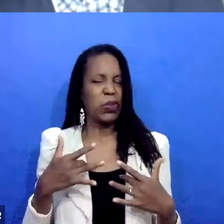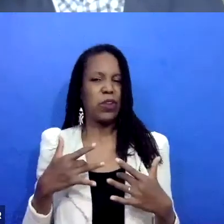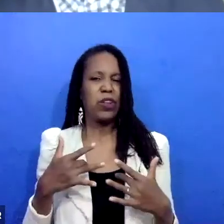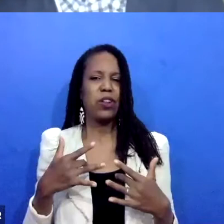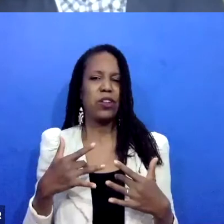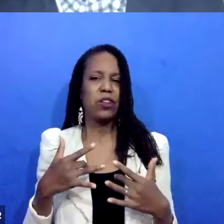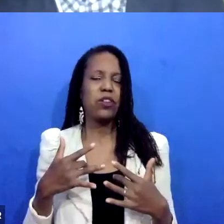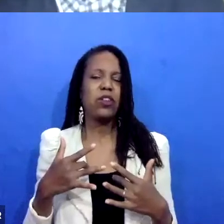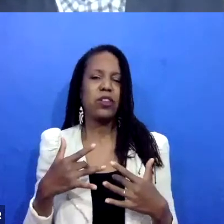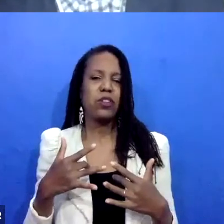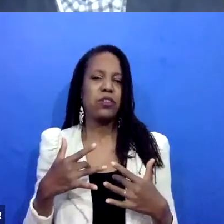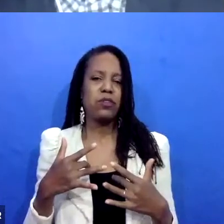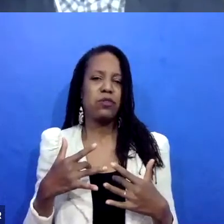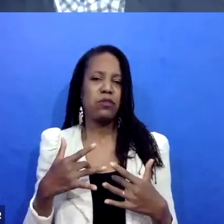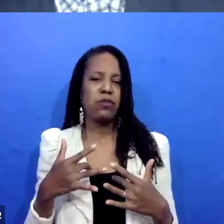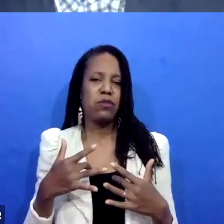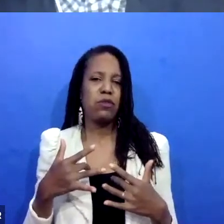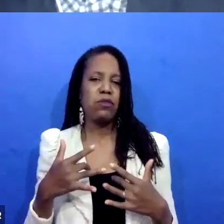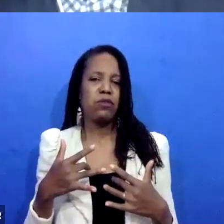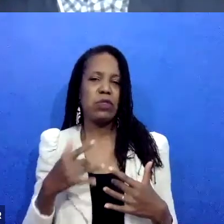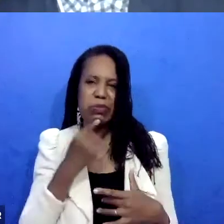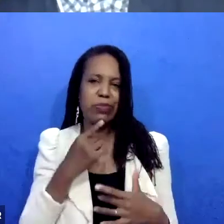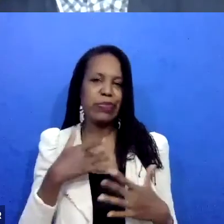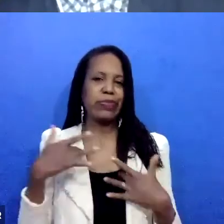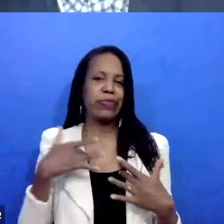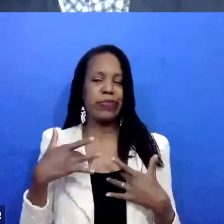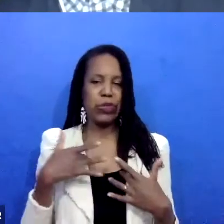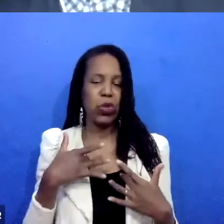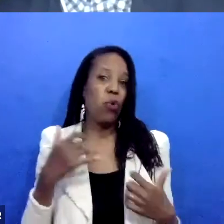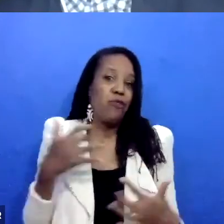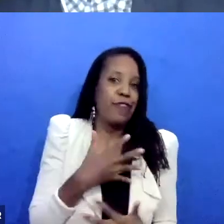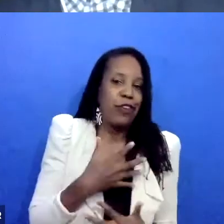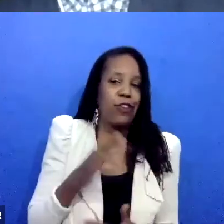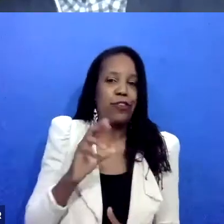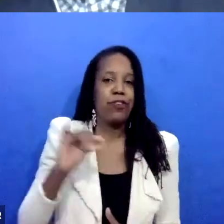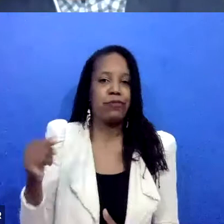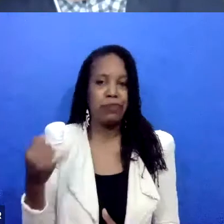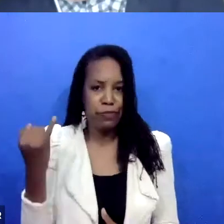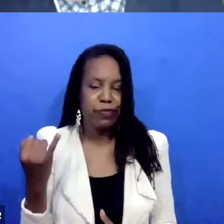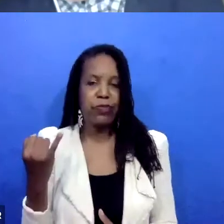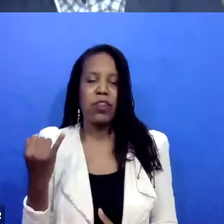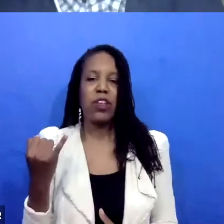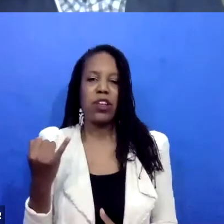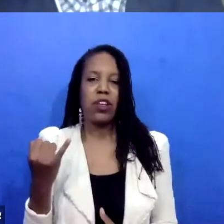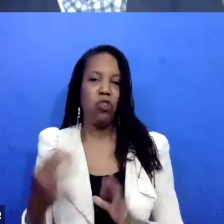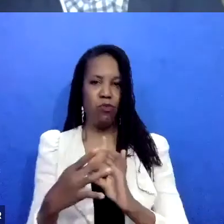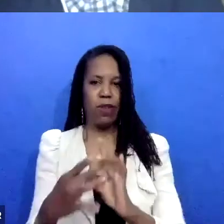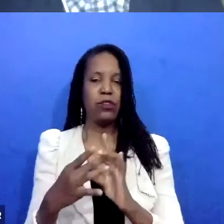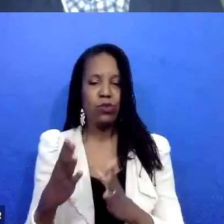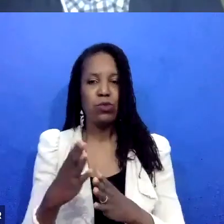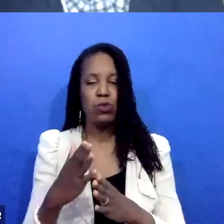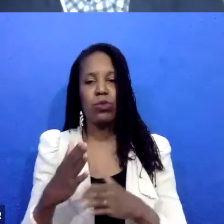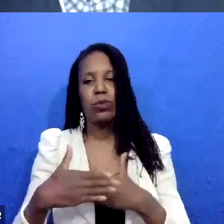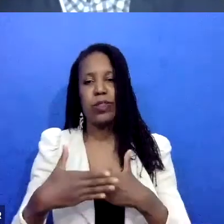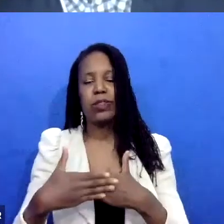fear of restorative justice being used in the context of intimate partner violence was that we were going to be